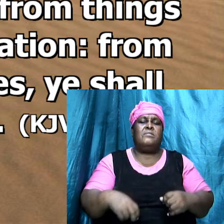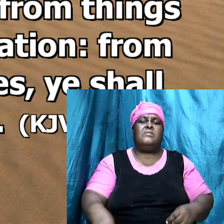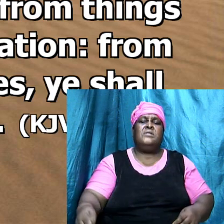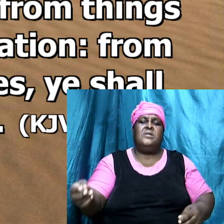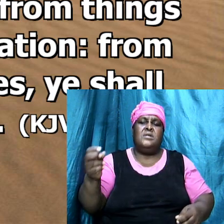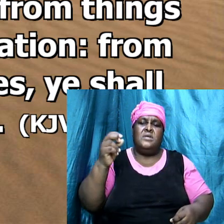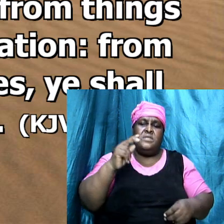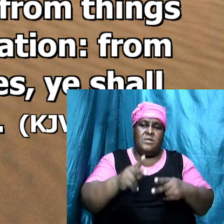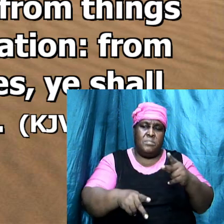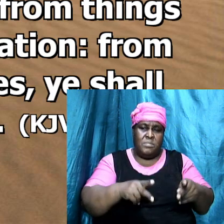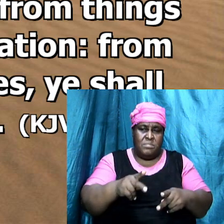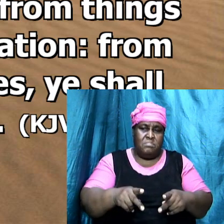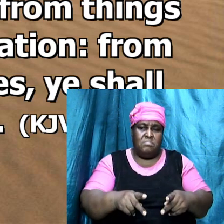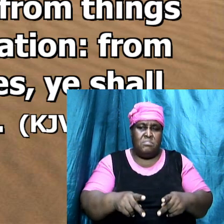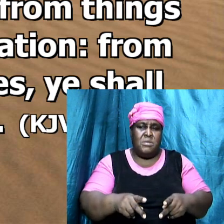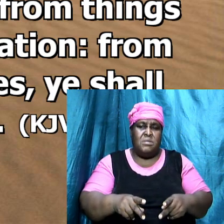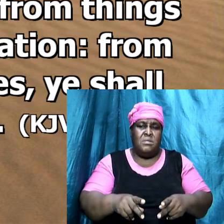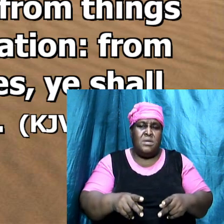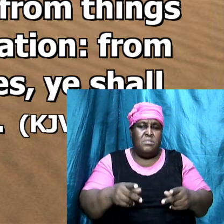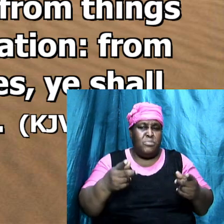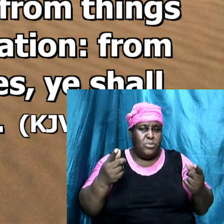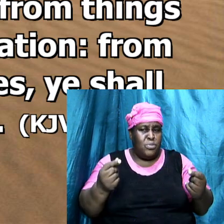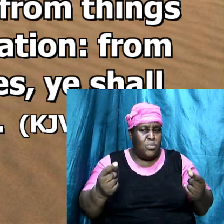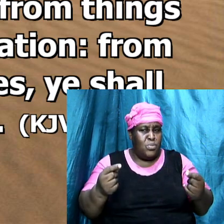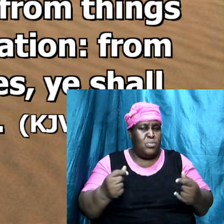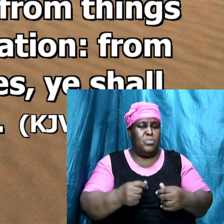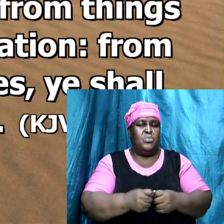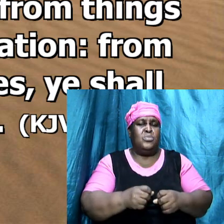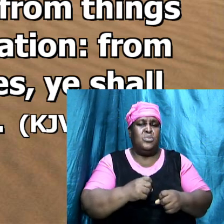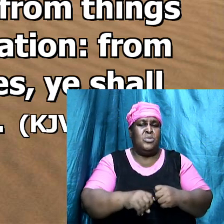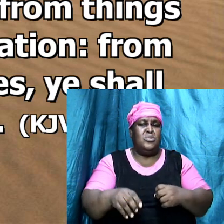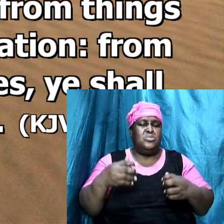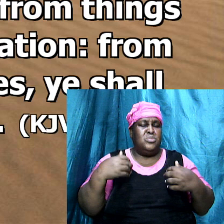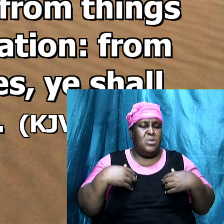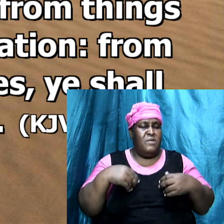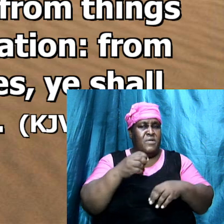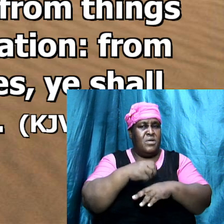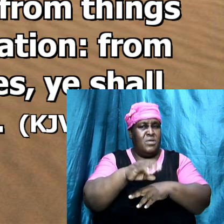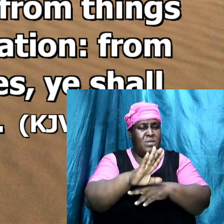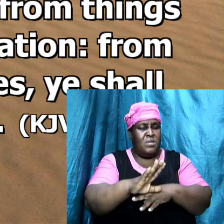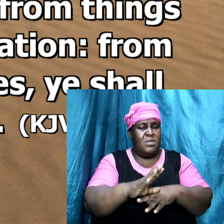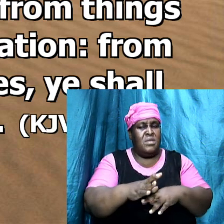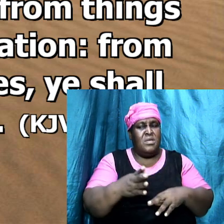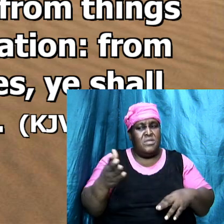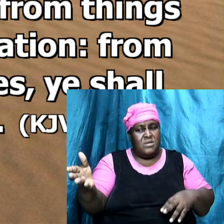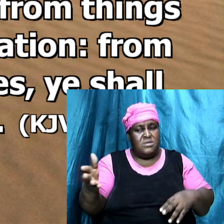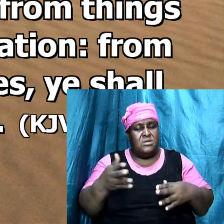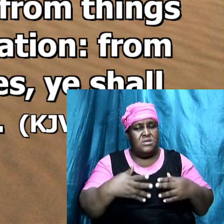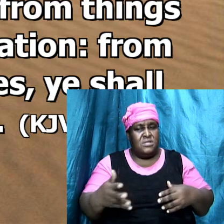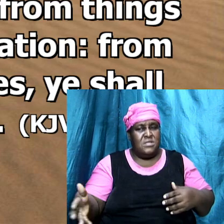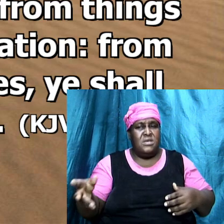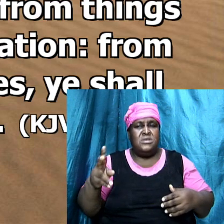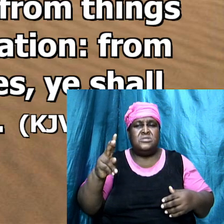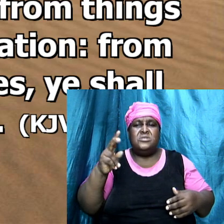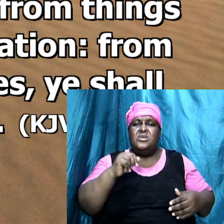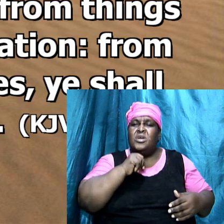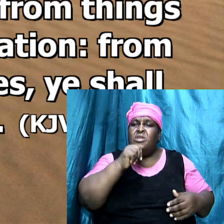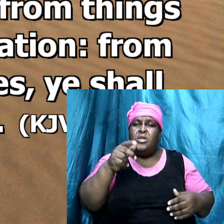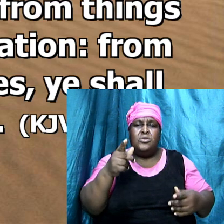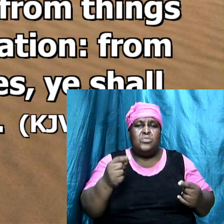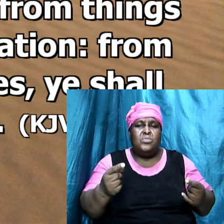violated so they had a constant look here these are the things that you need to not to do but the